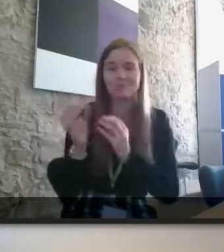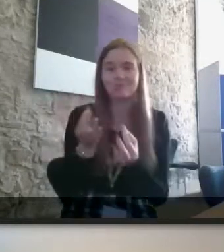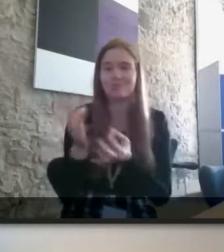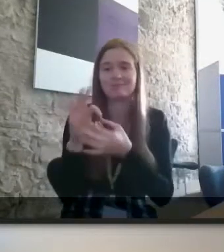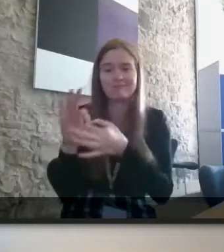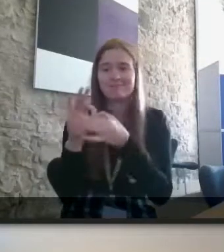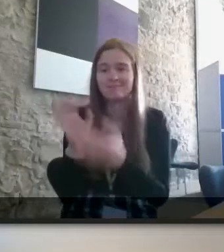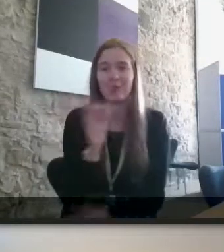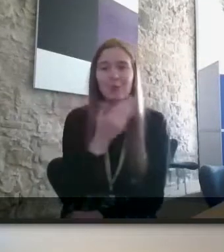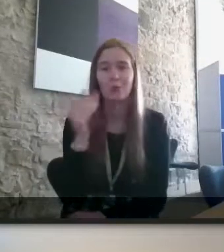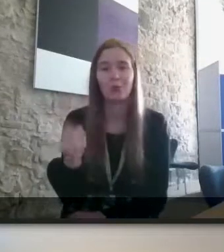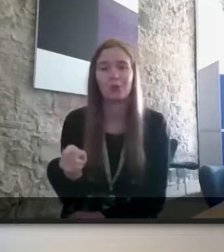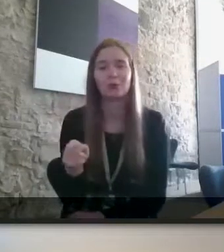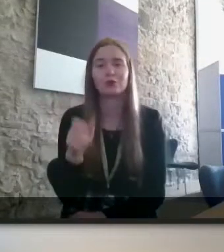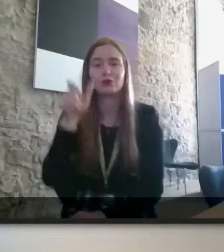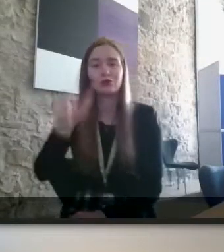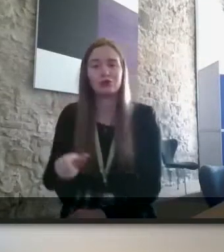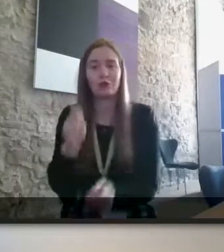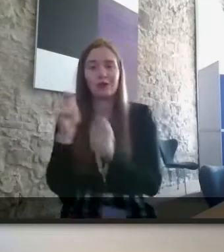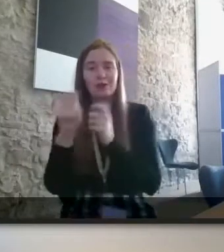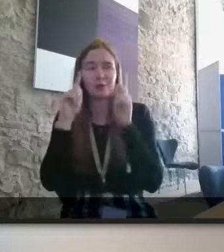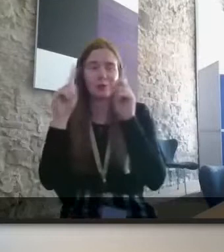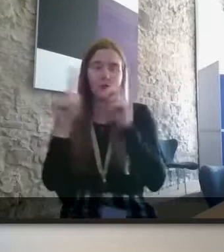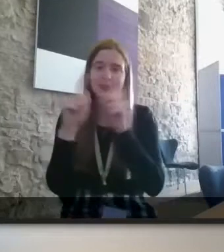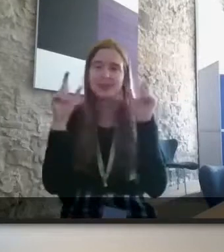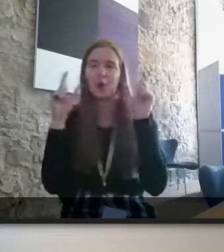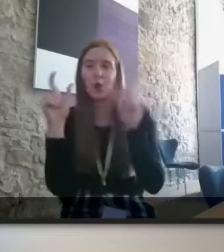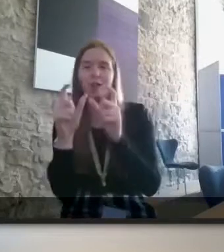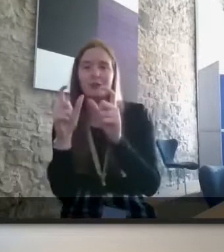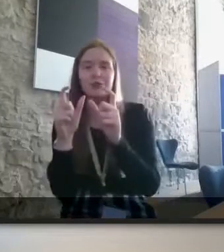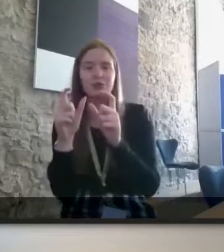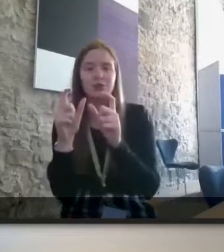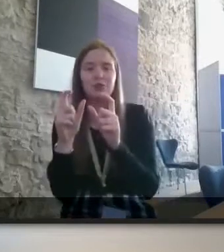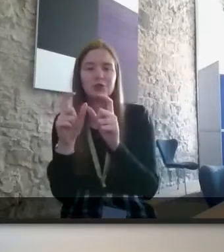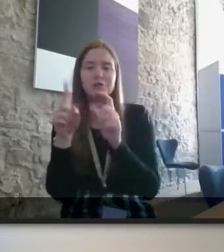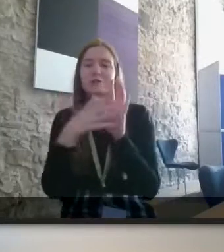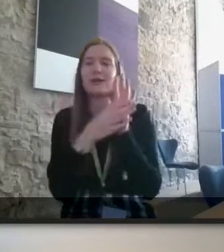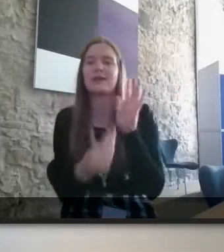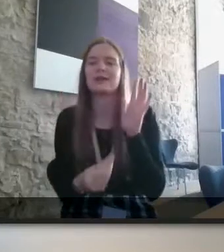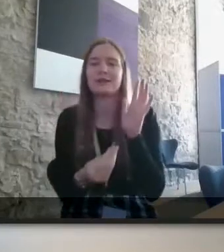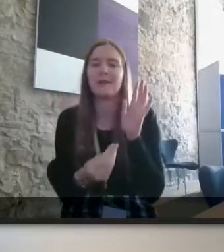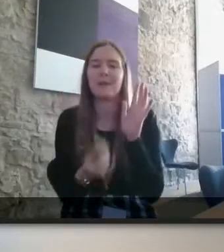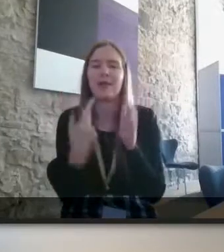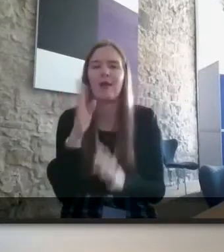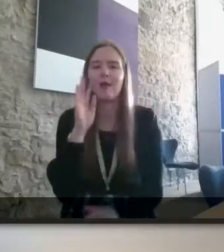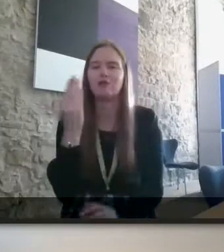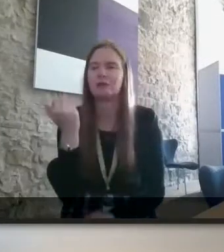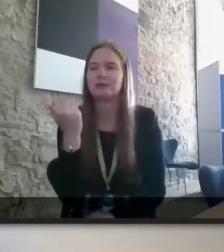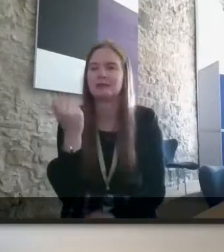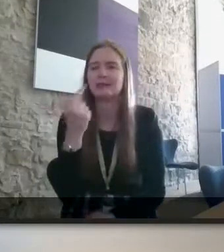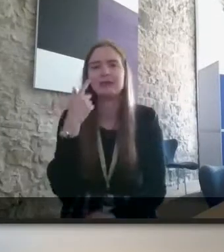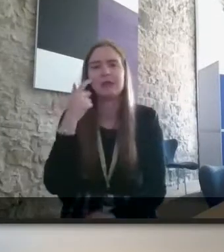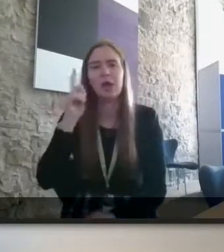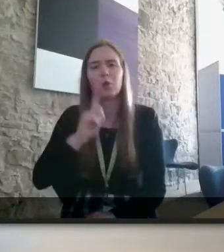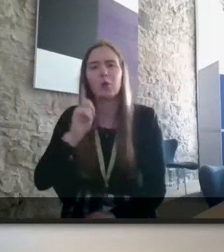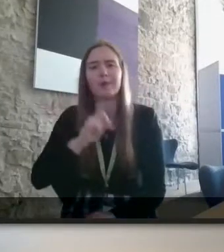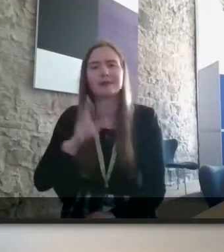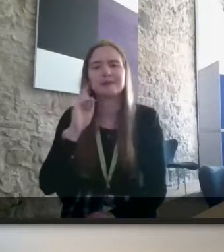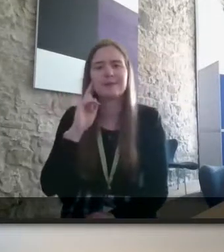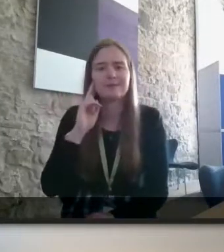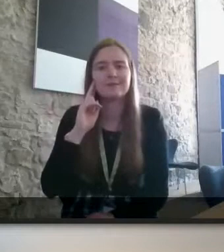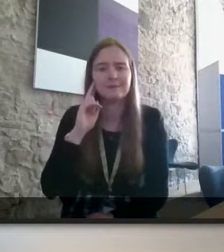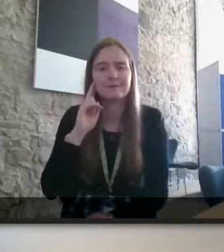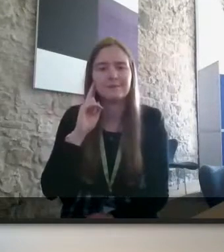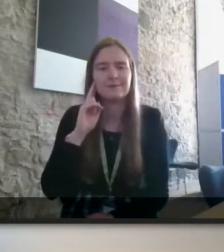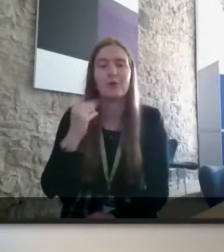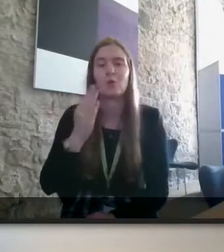student has um in university and college um and there was an example um that i heard about recently there was a young woman she was deaf she was at